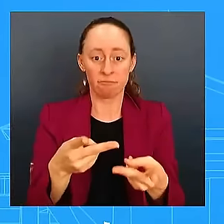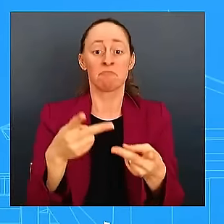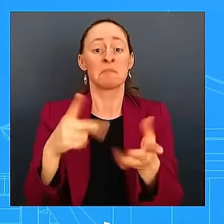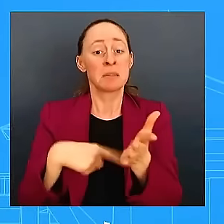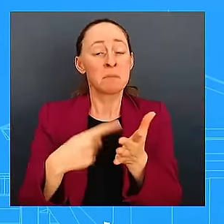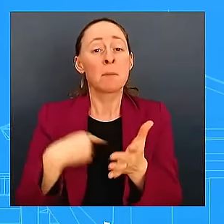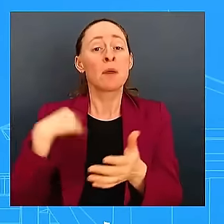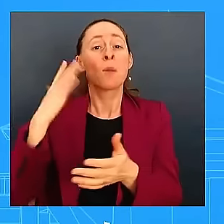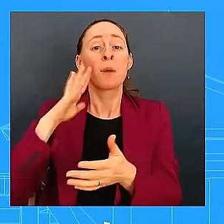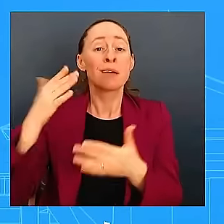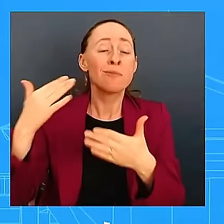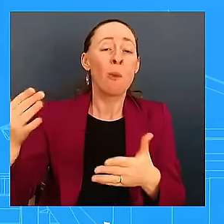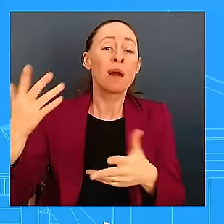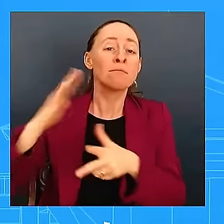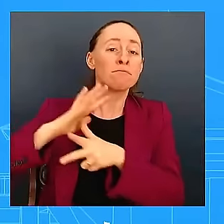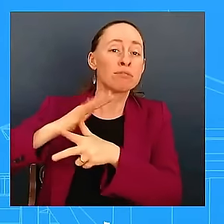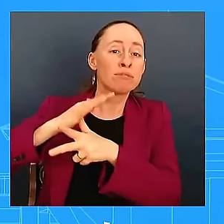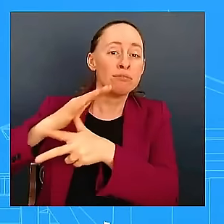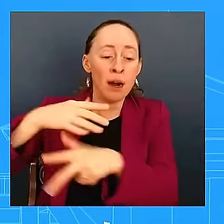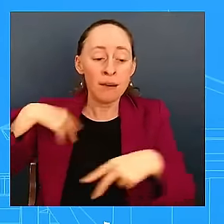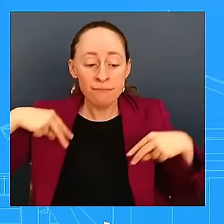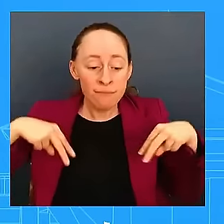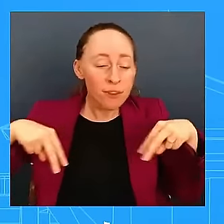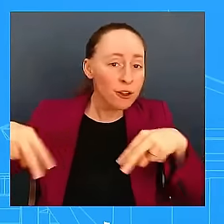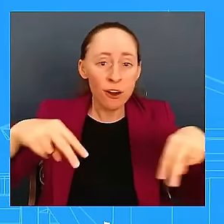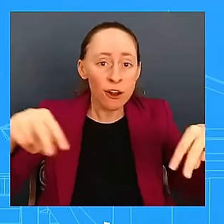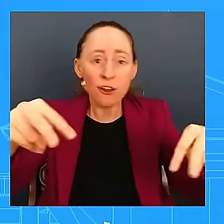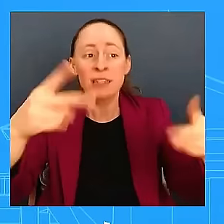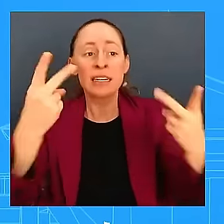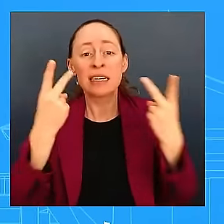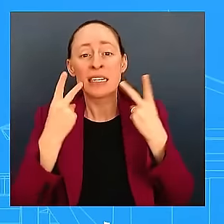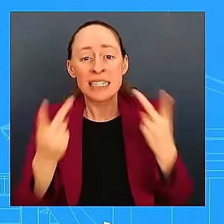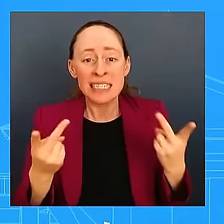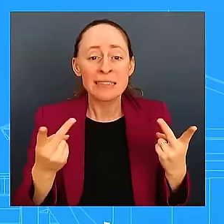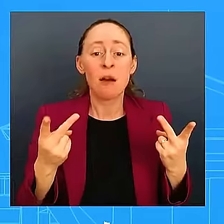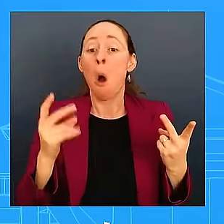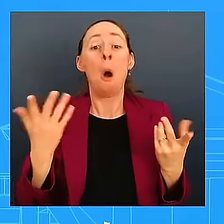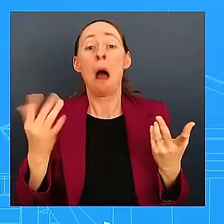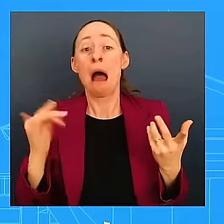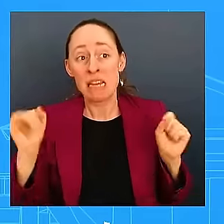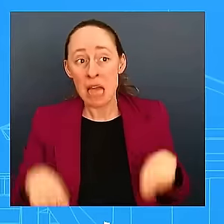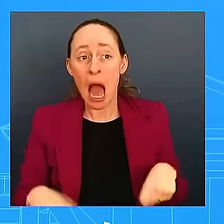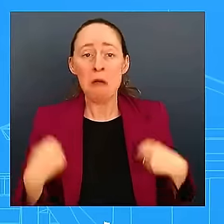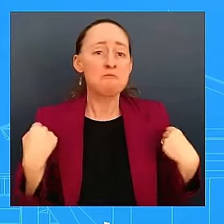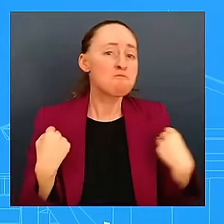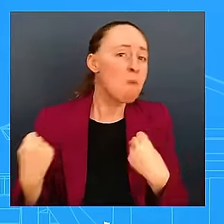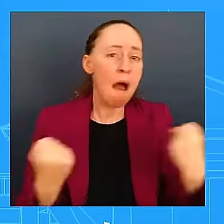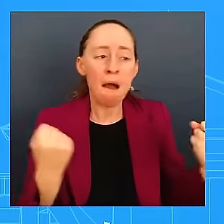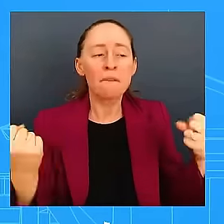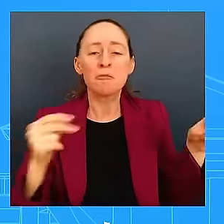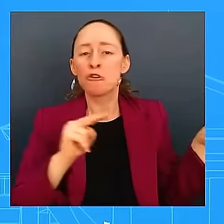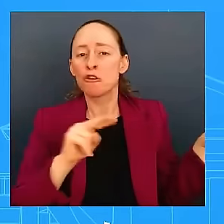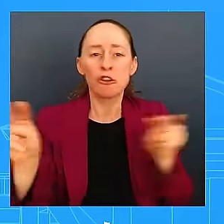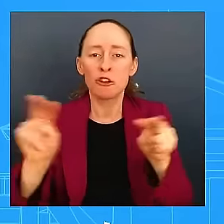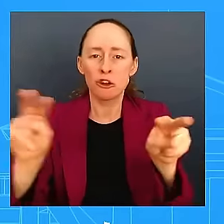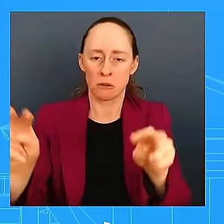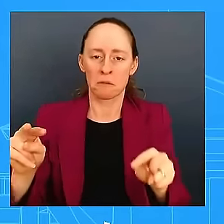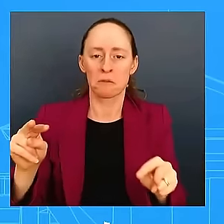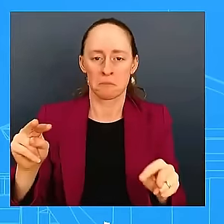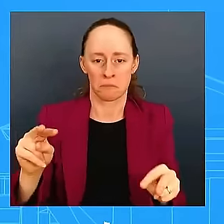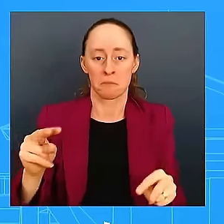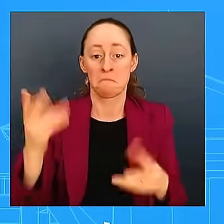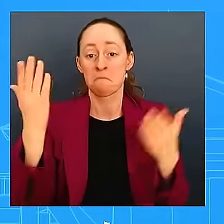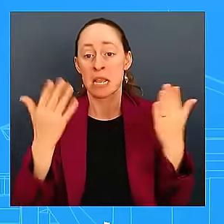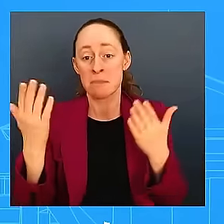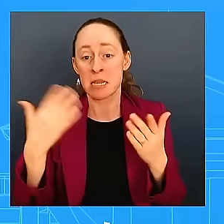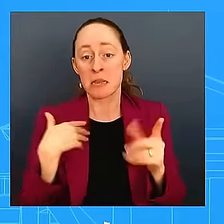are, or on the ground if need be. But I'm also prepared to move up to Georgia, North Carolina, South Carolina, as we start to see